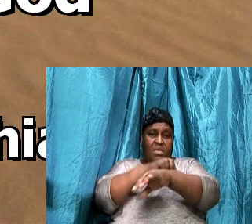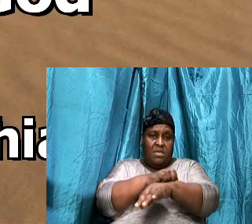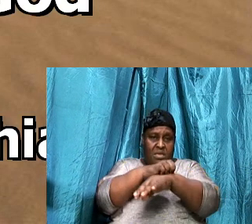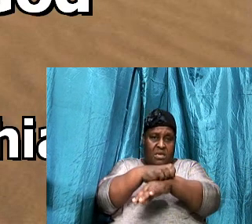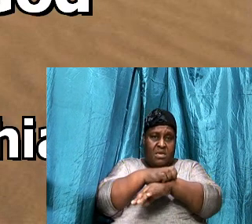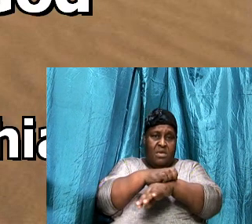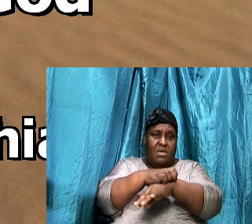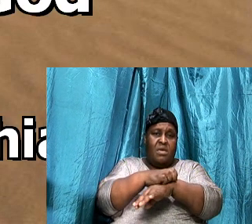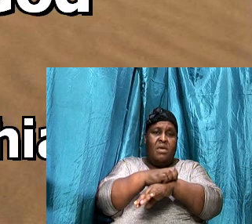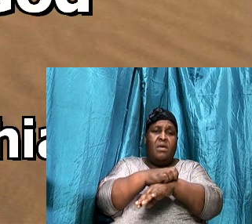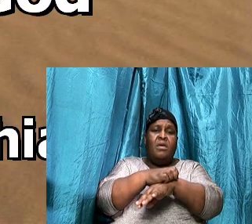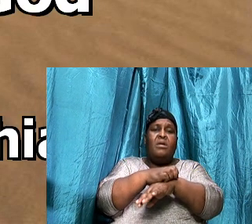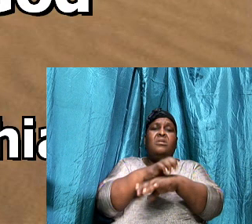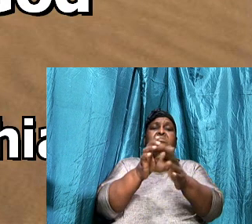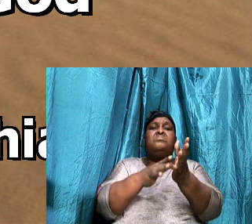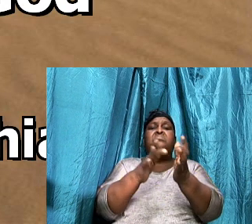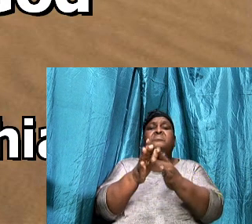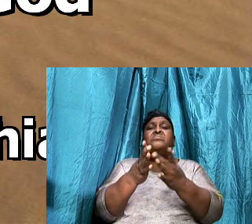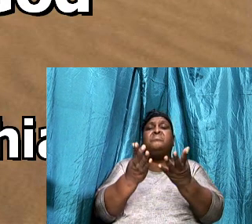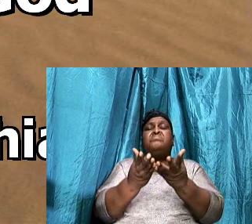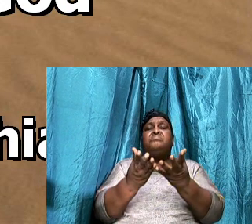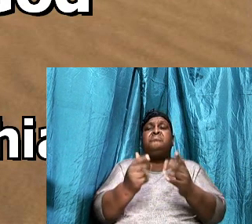Standard, Version,